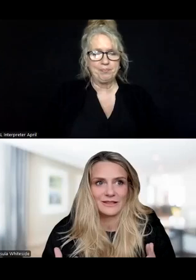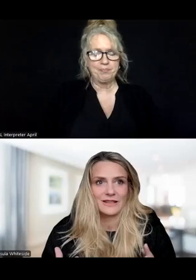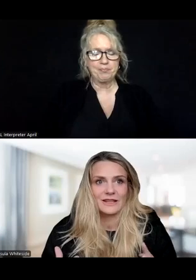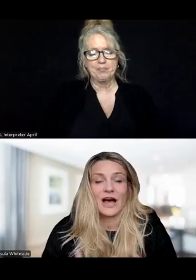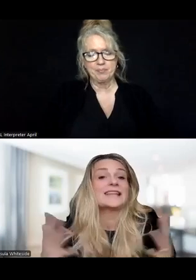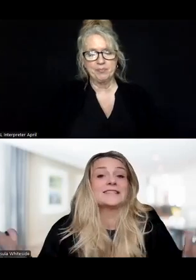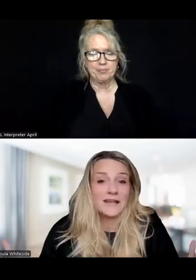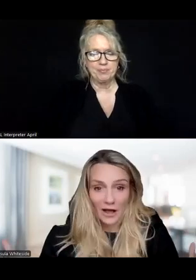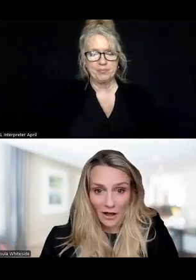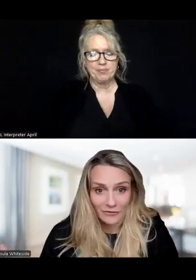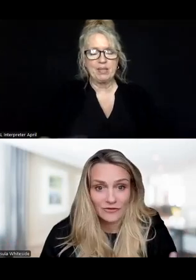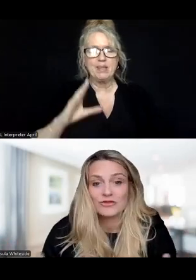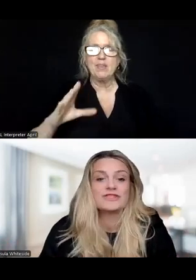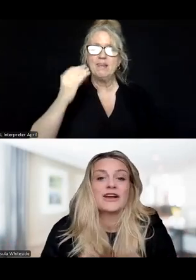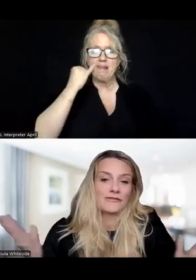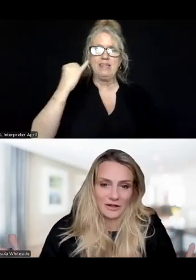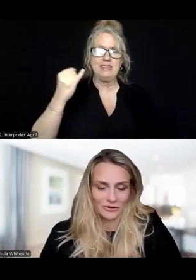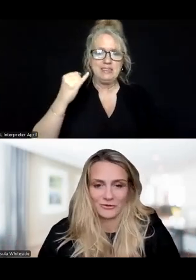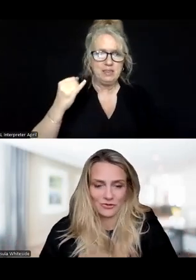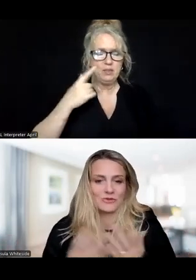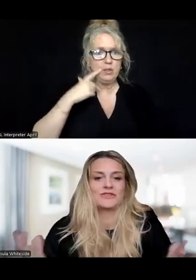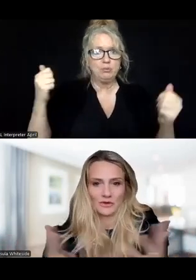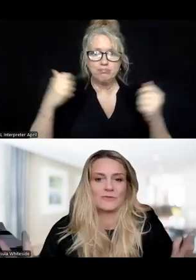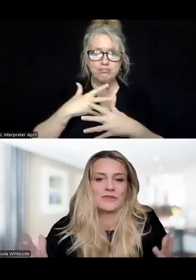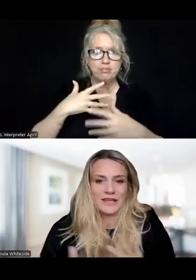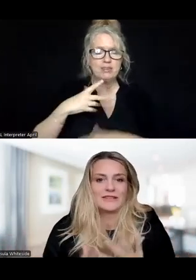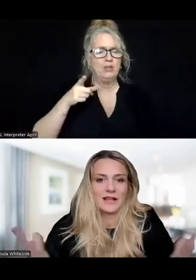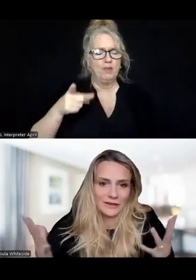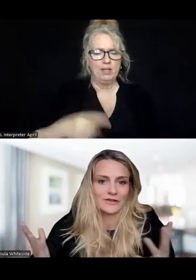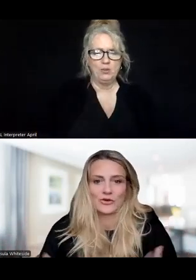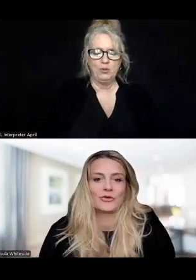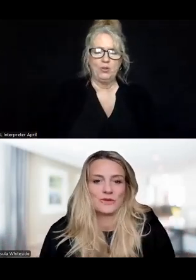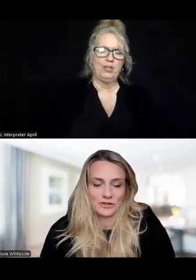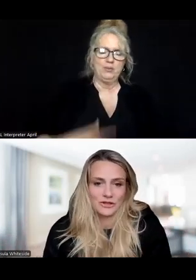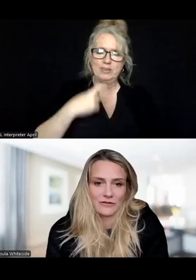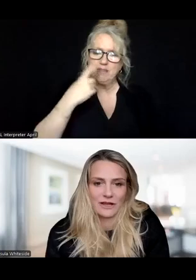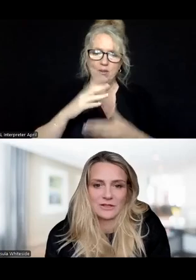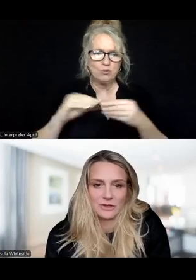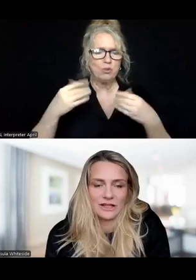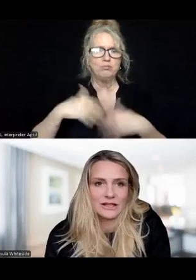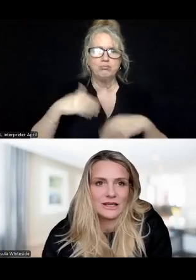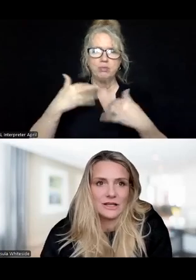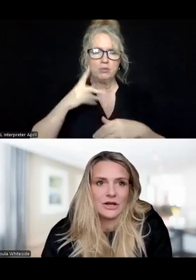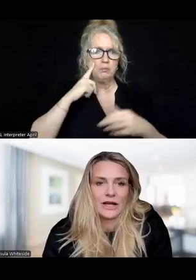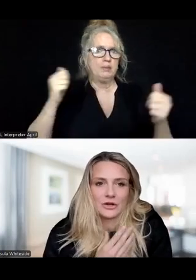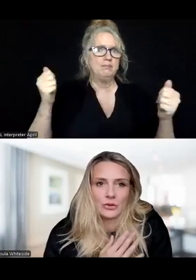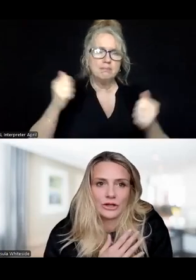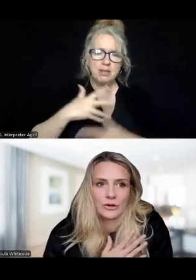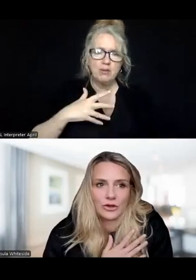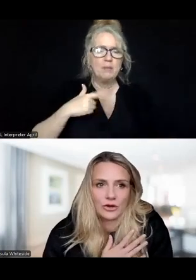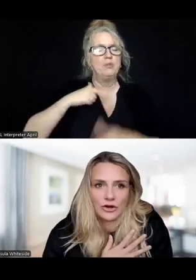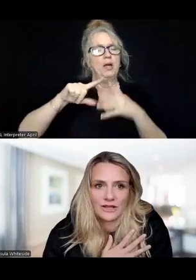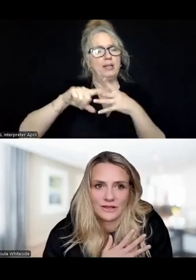that the idea of terrified her. She would describe telling that story would be so terrifying to me. And I